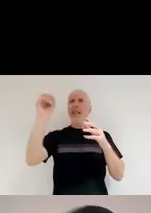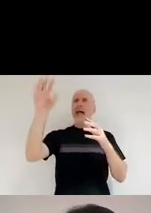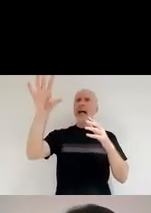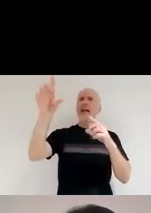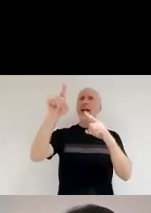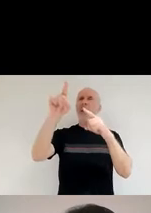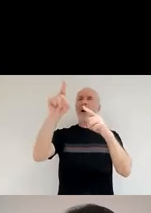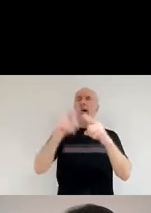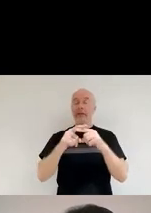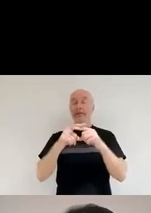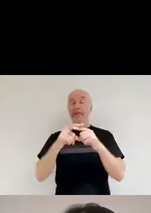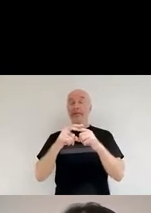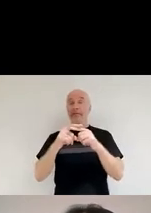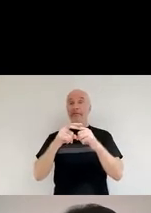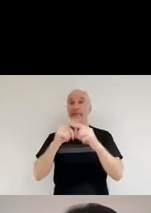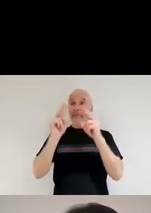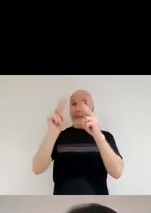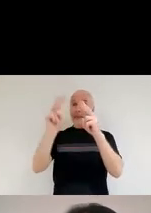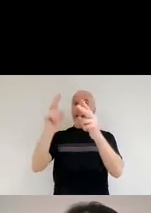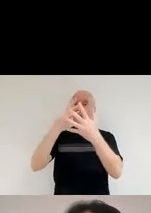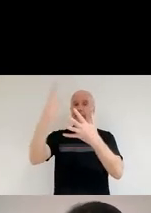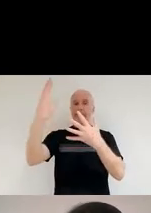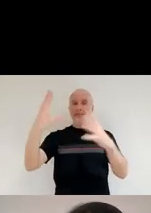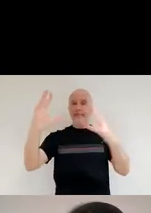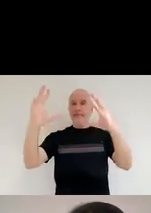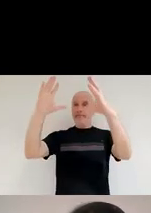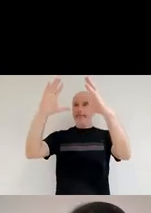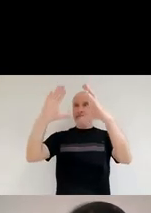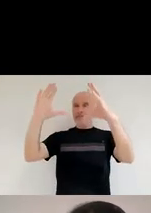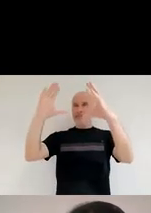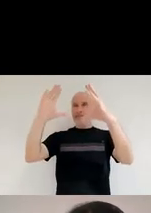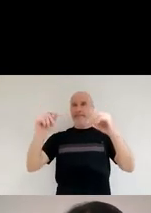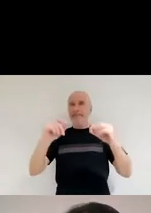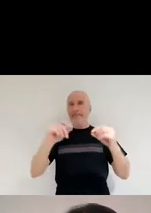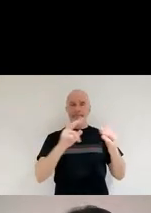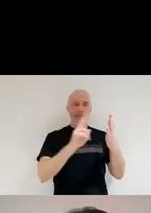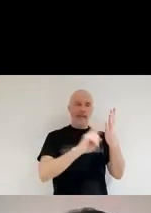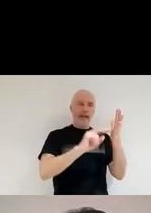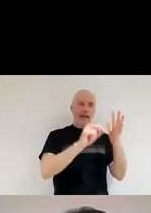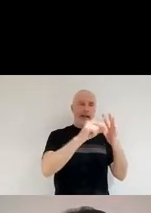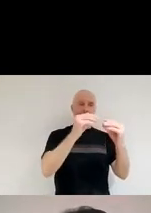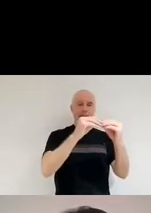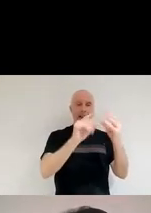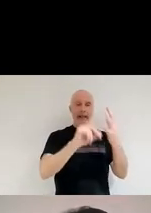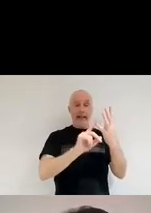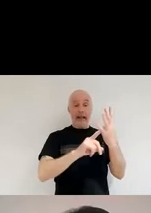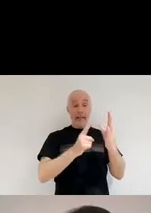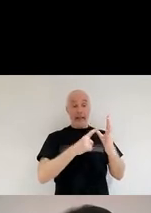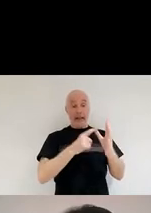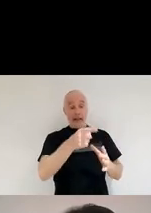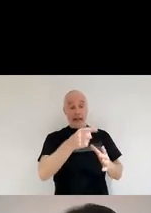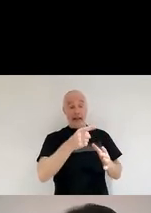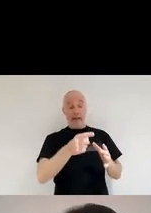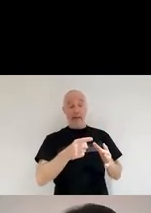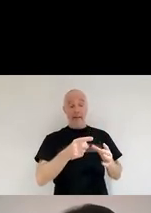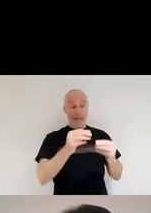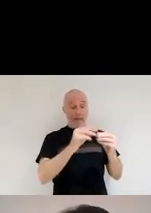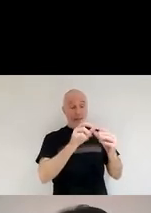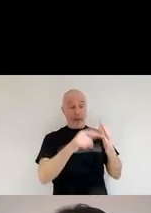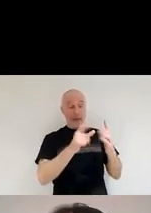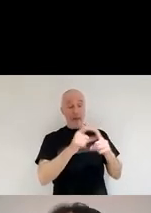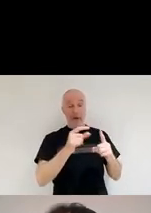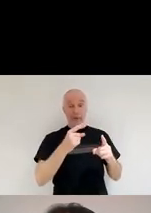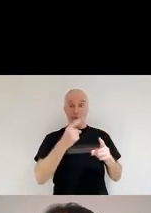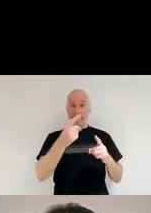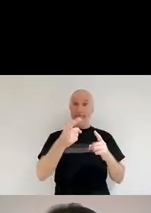cloud, or this nebula, as Barnard called it, was just stopping some of the light,